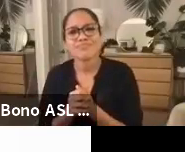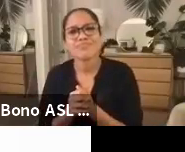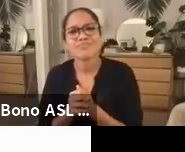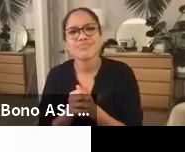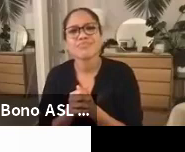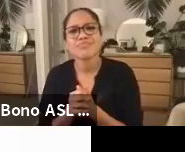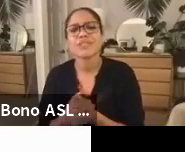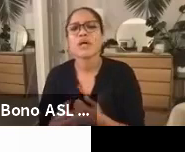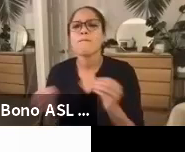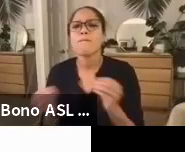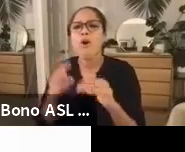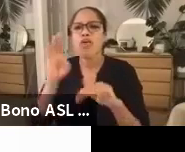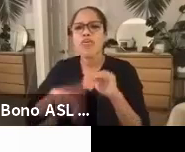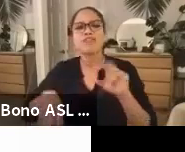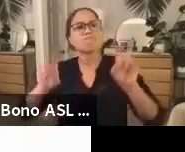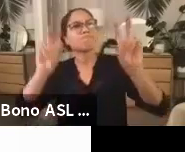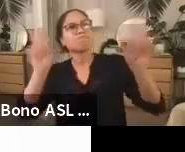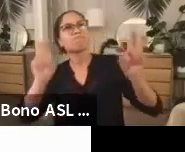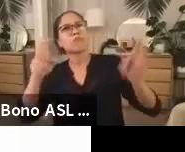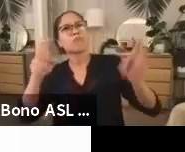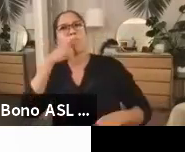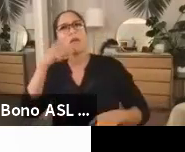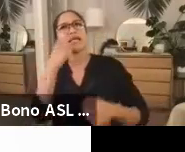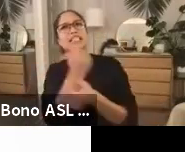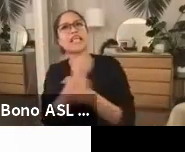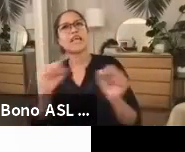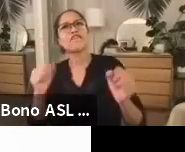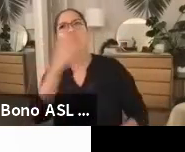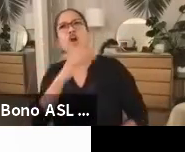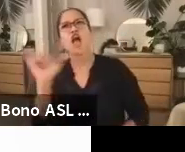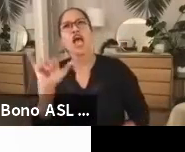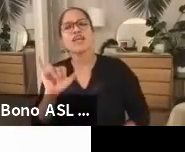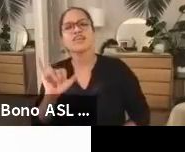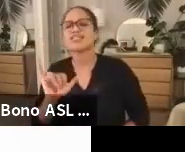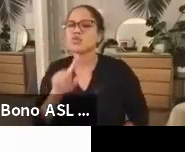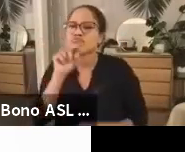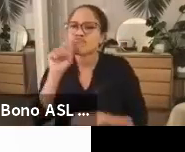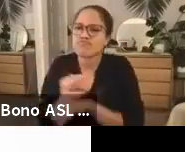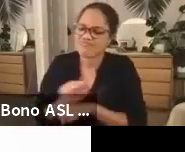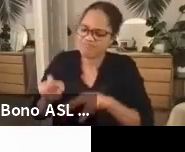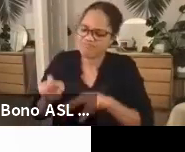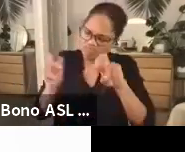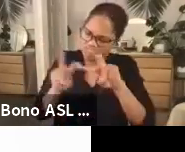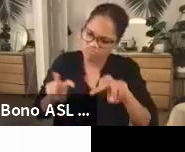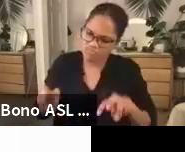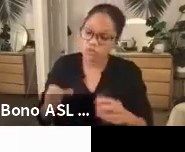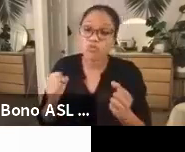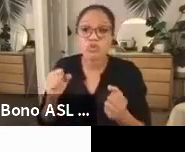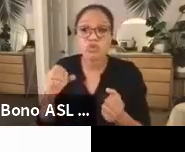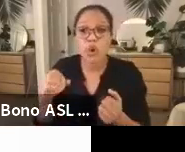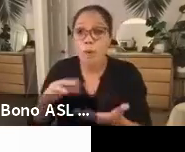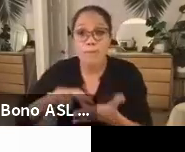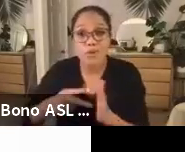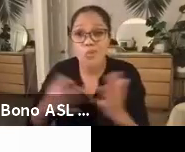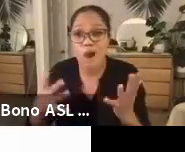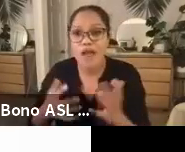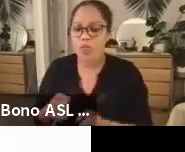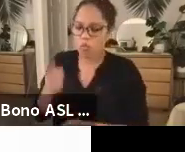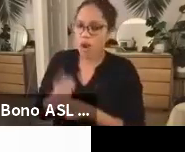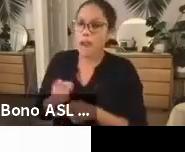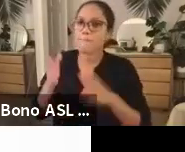safety. It's important that the right person shows up in an emergency and we also need to build